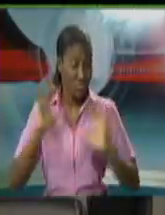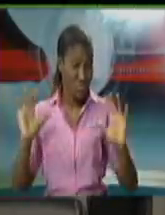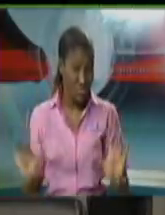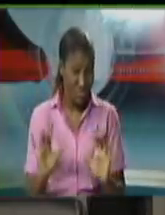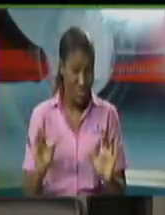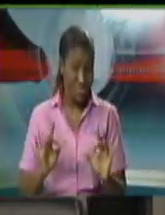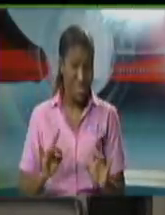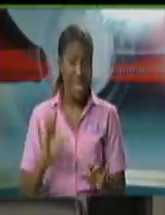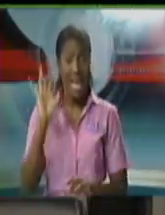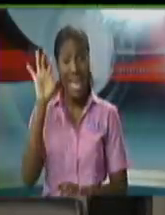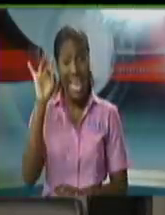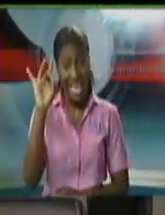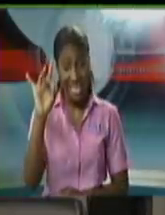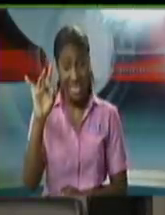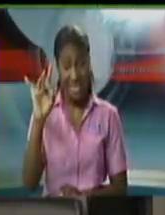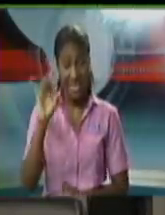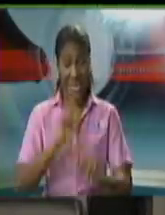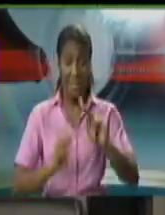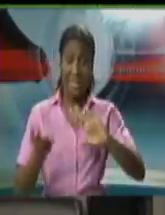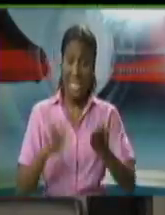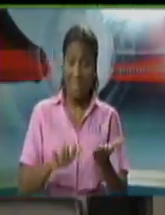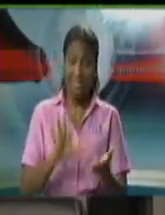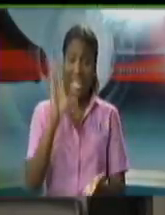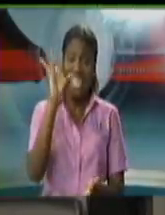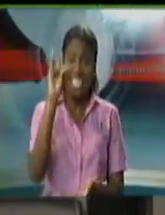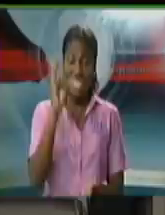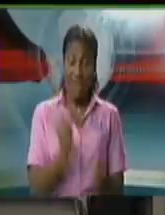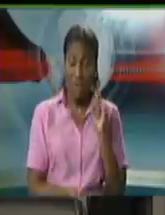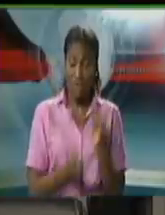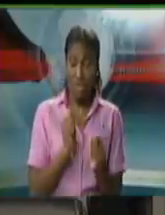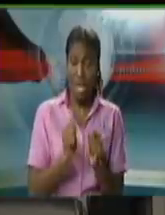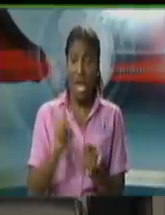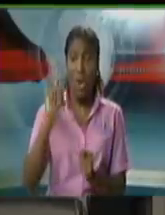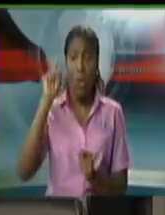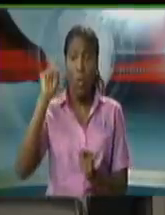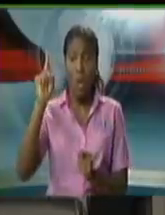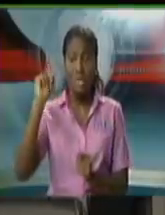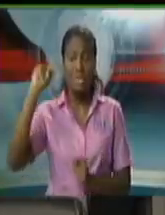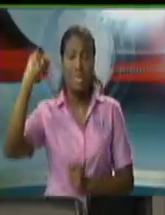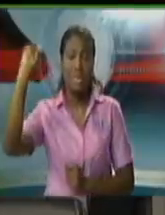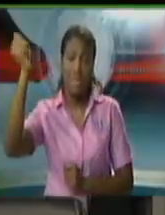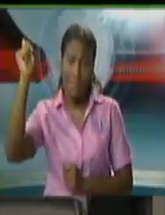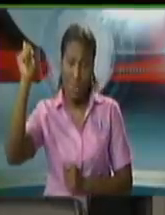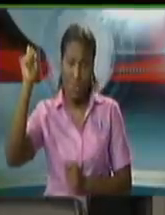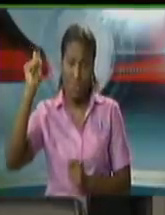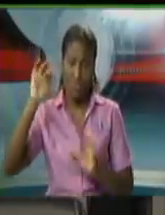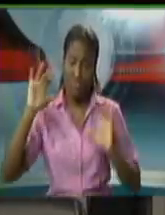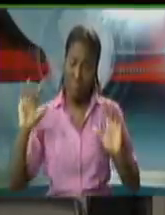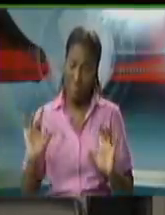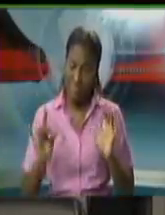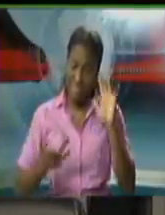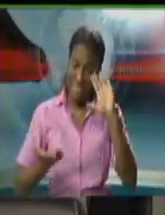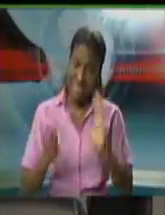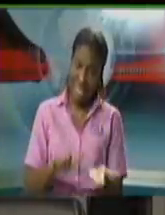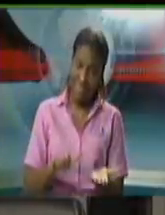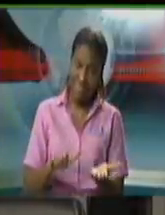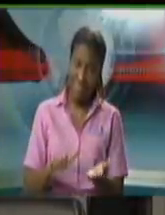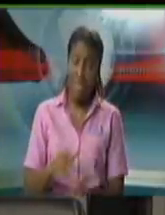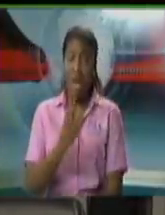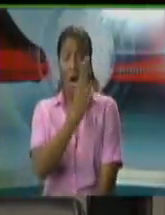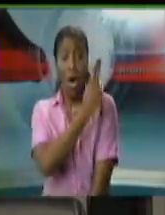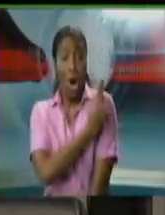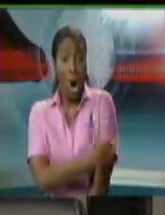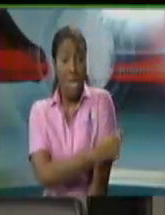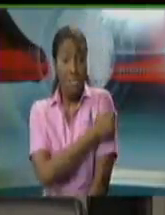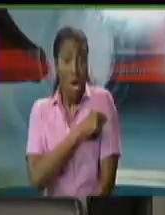8, 7 in Trinidad, 1 in Tobago. Our hospitalized patient count so